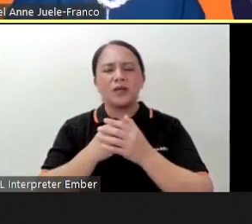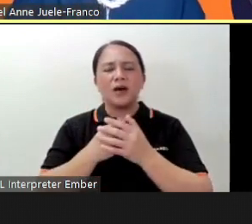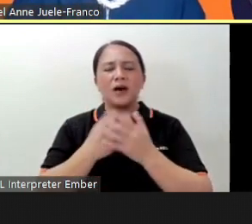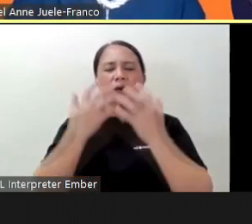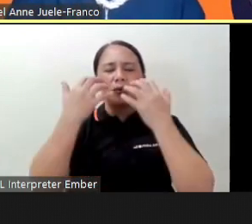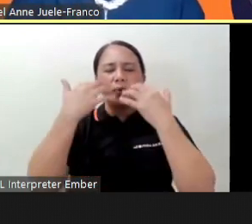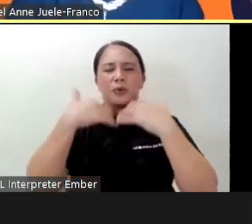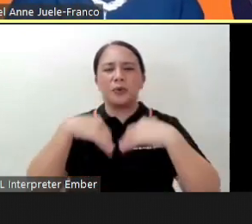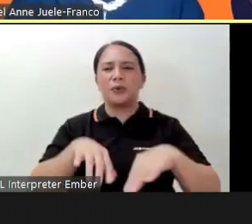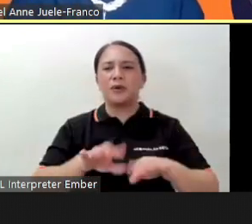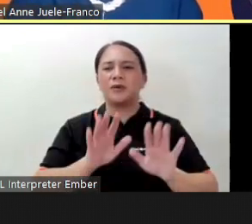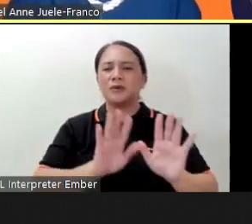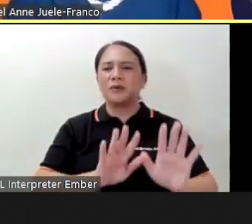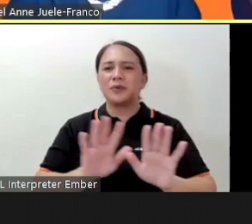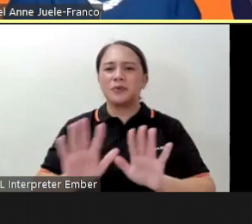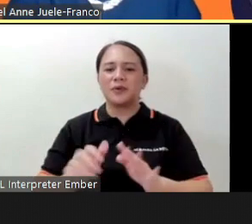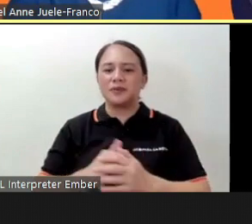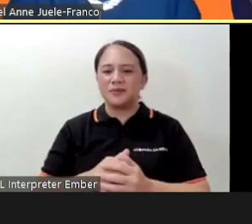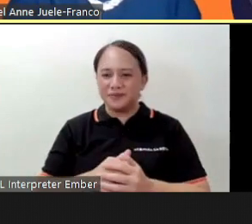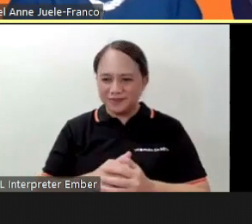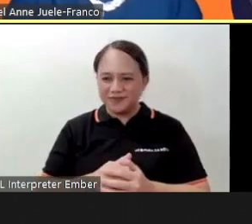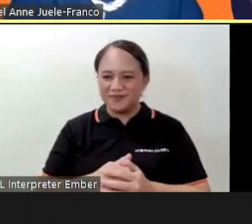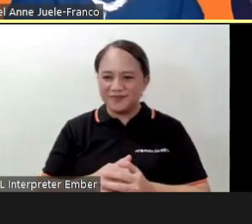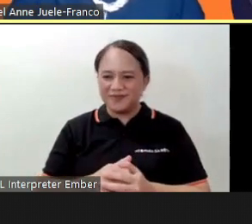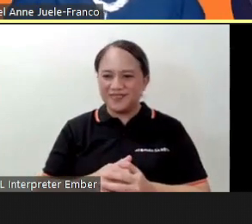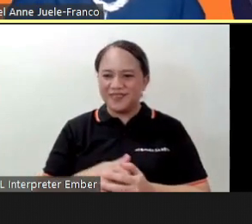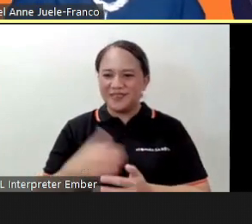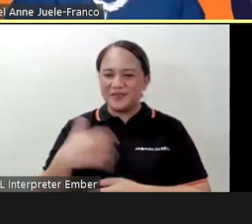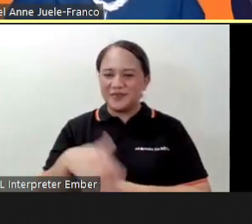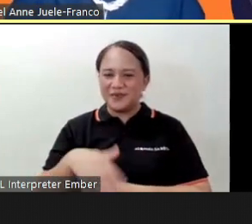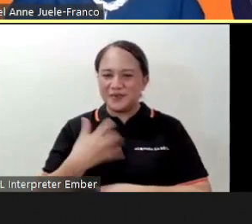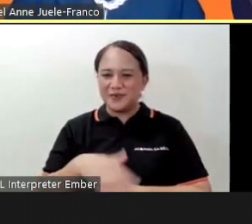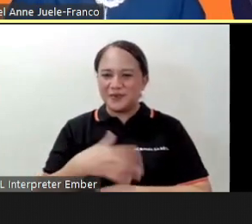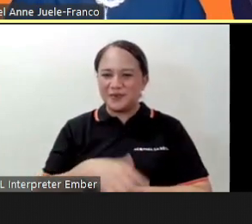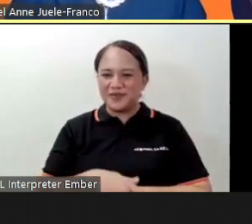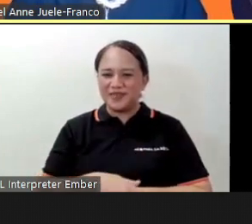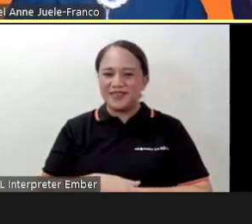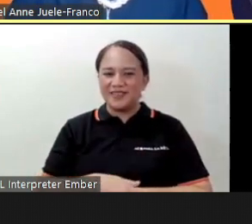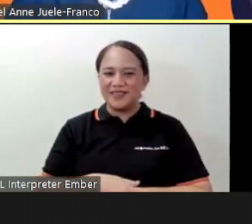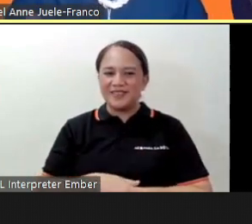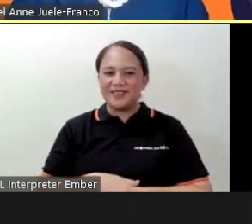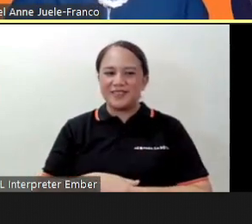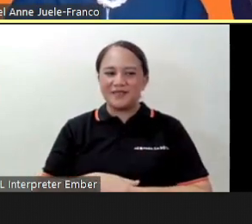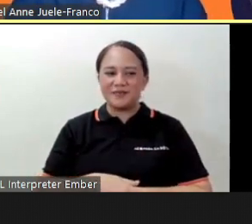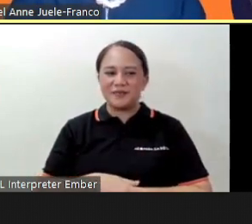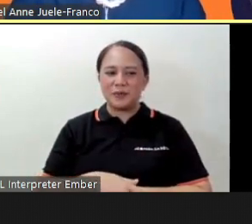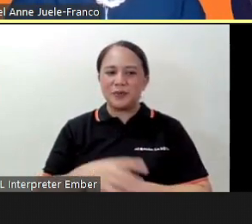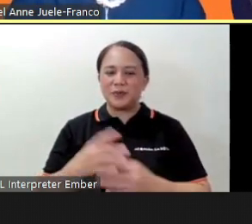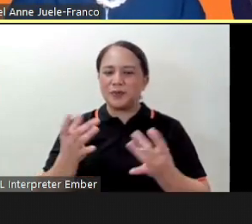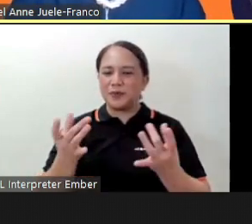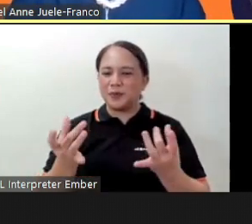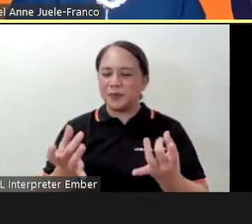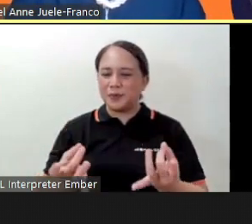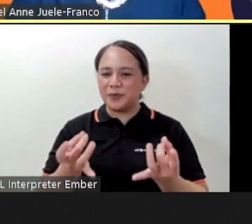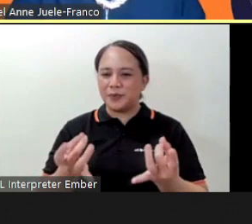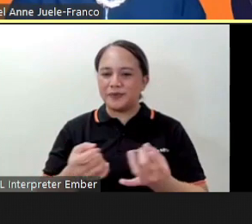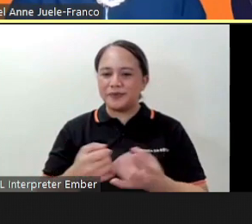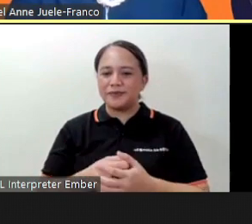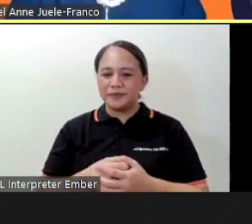to me wow Dr. Peti great to meditate so